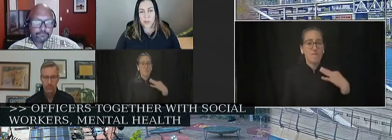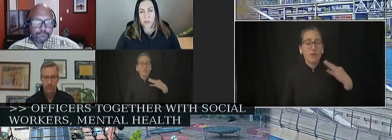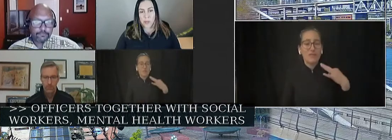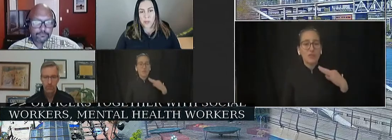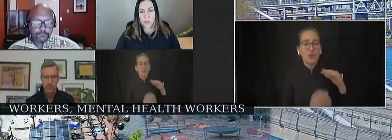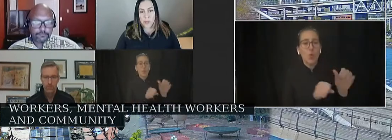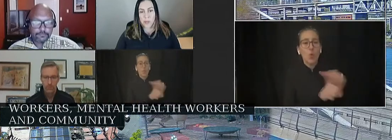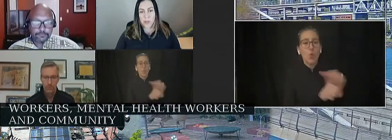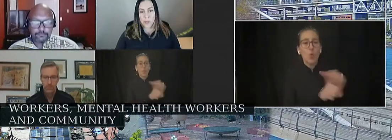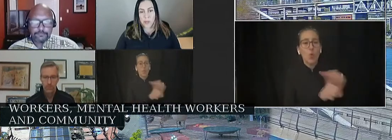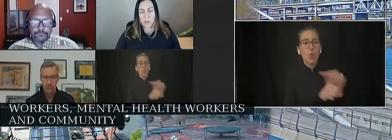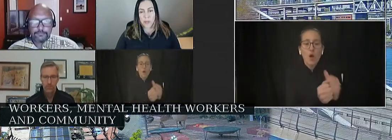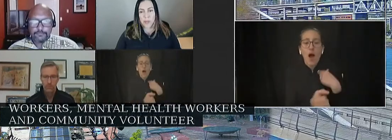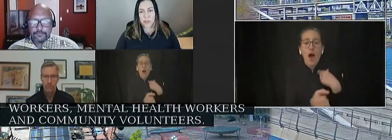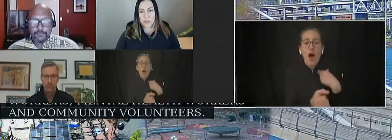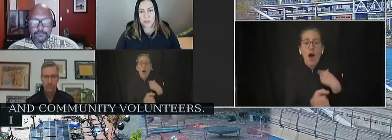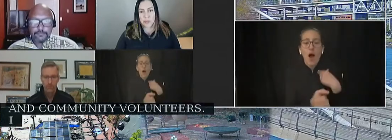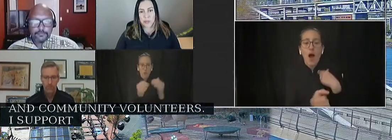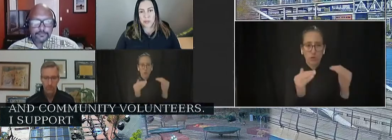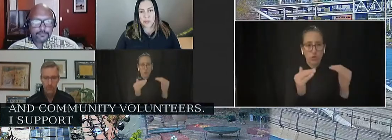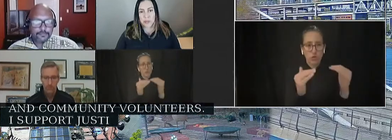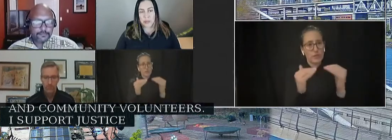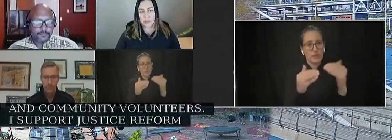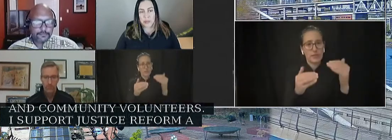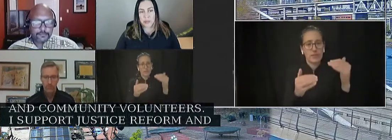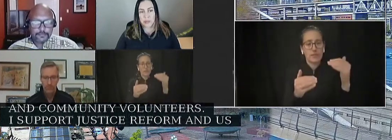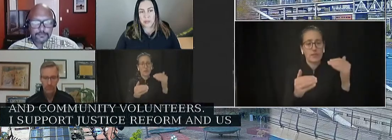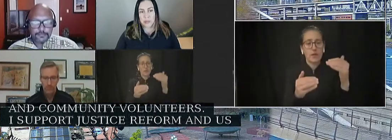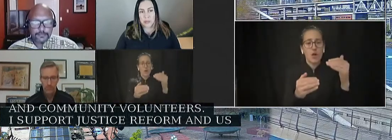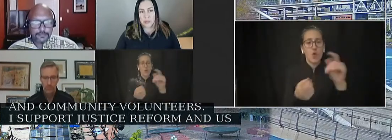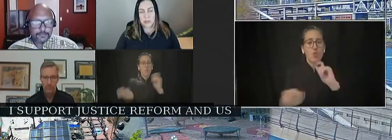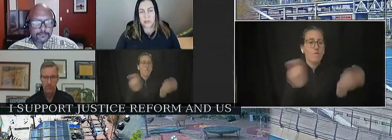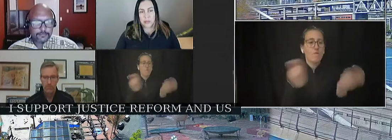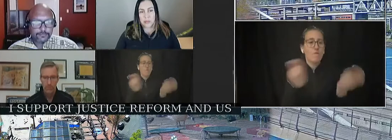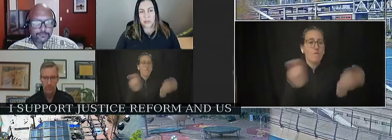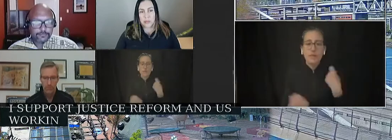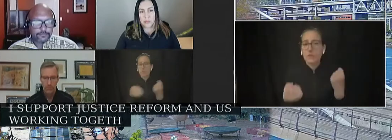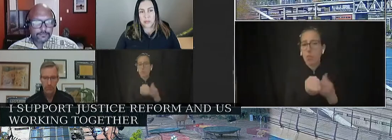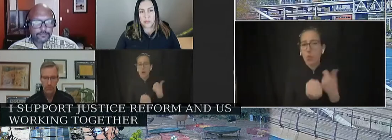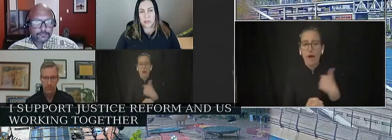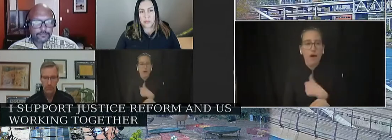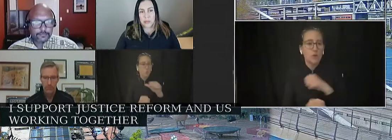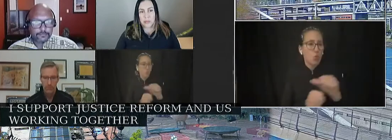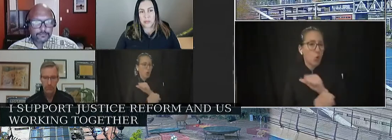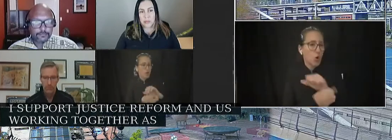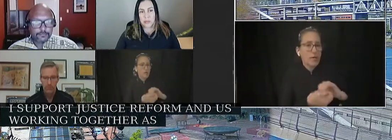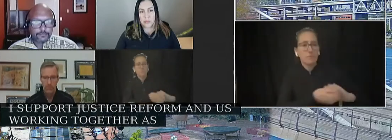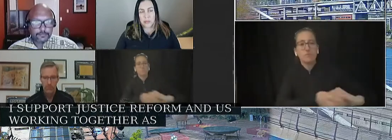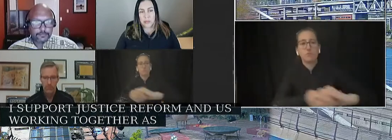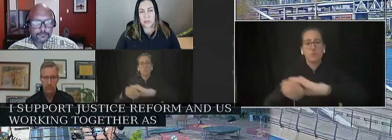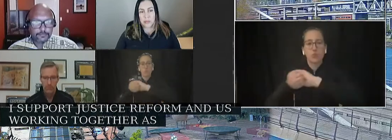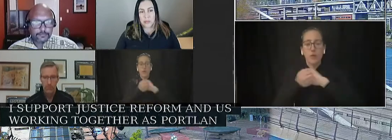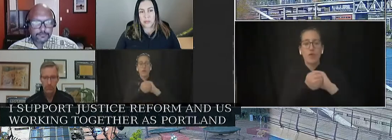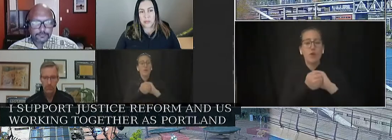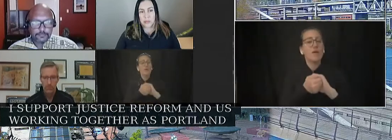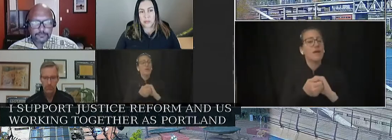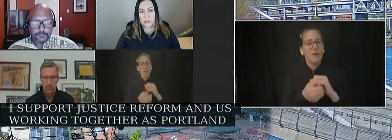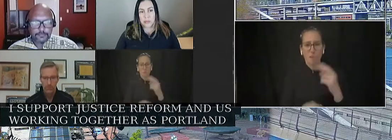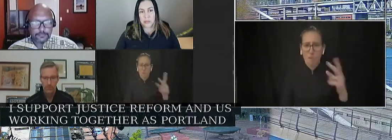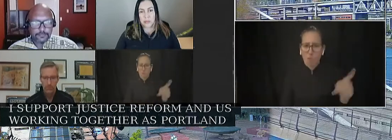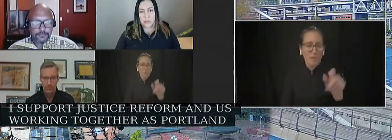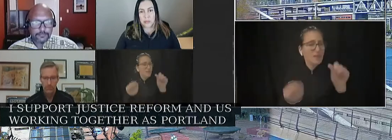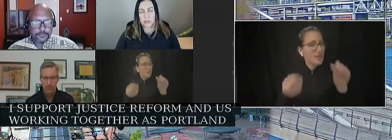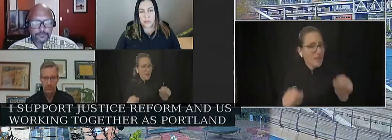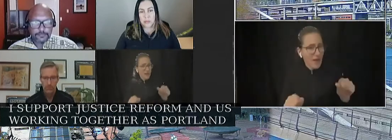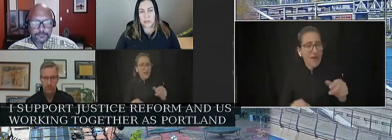justice reform, and I support us working together as Portland has and had a long history. Muchas gracias for my